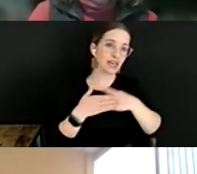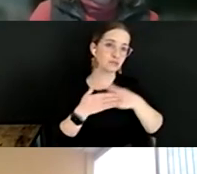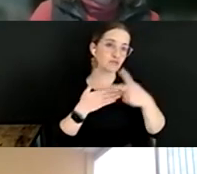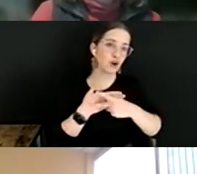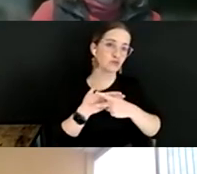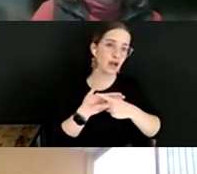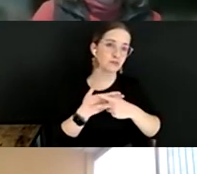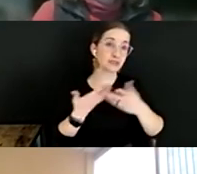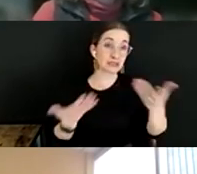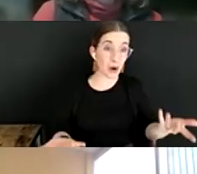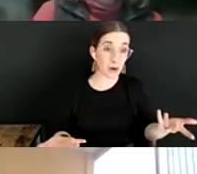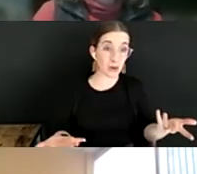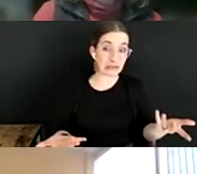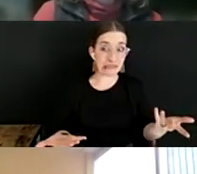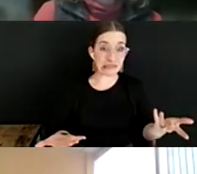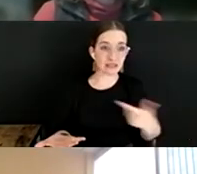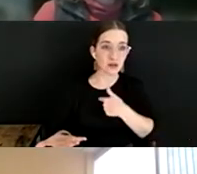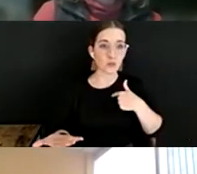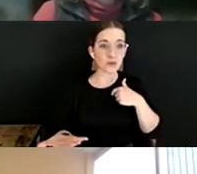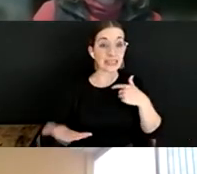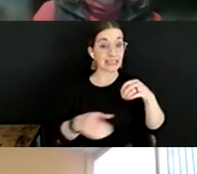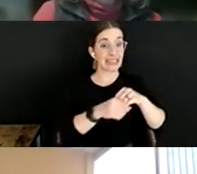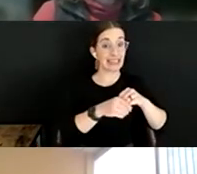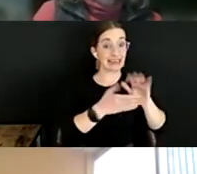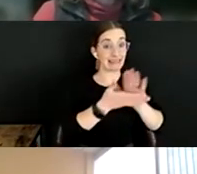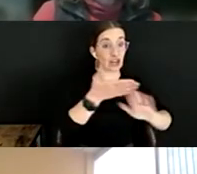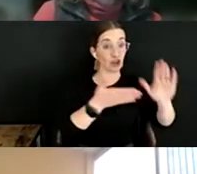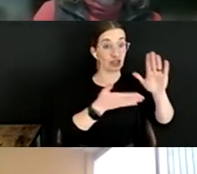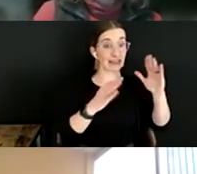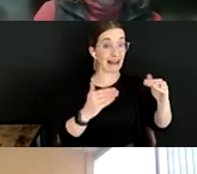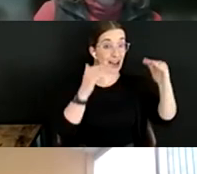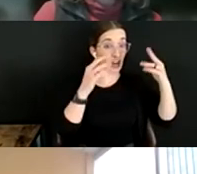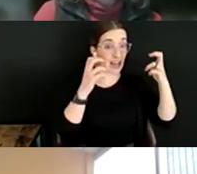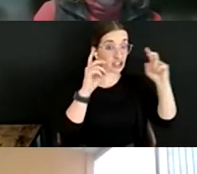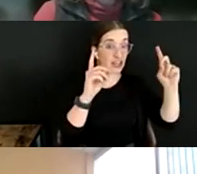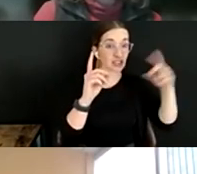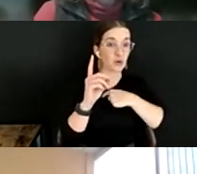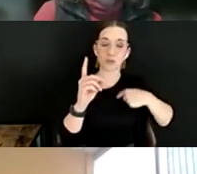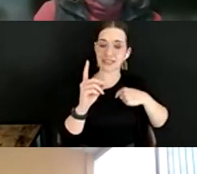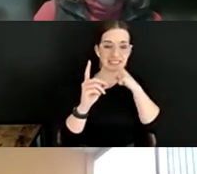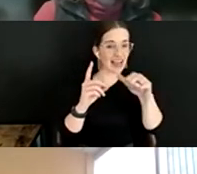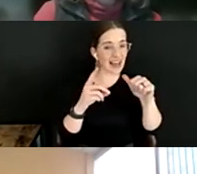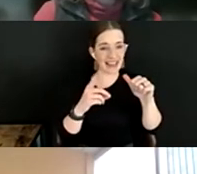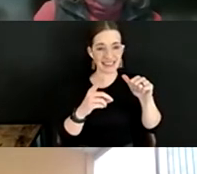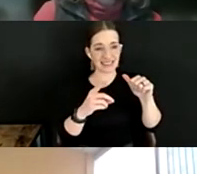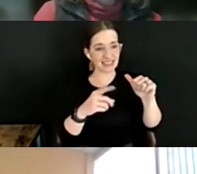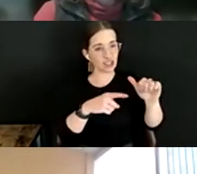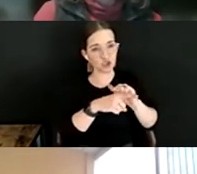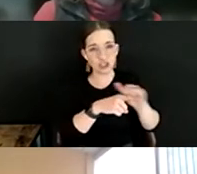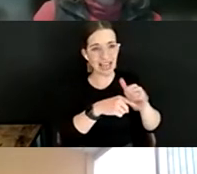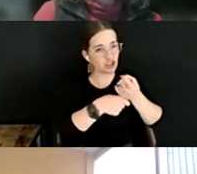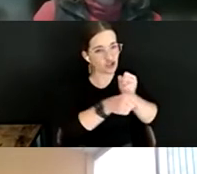creating in higher ed, we're not creating training systems or curriculum